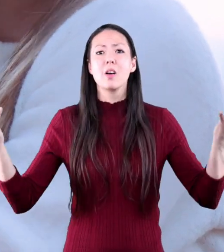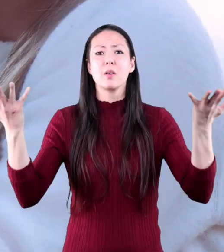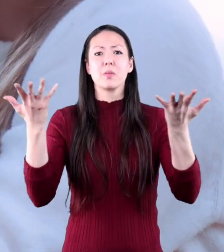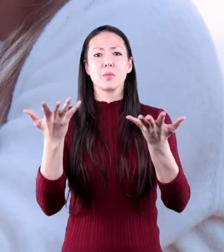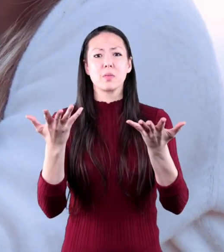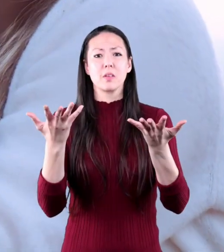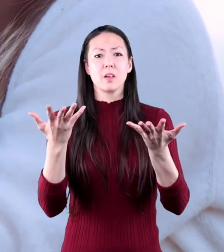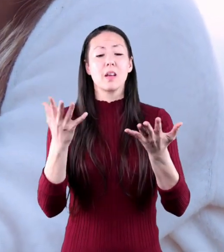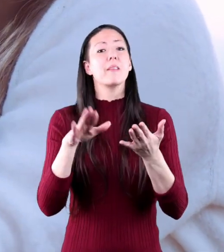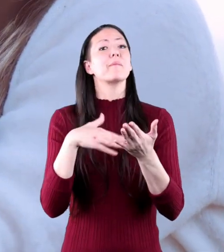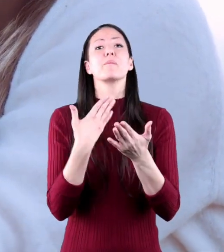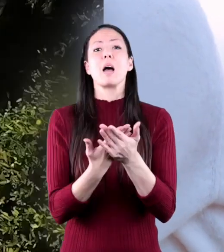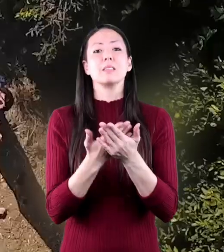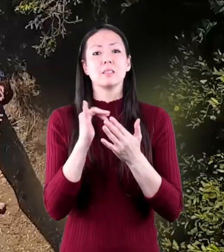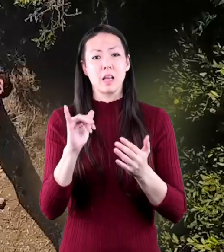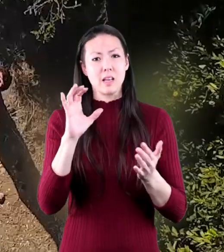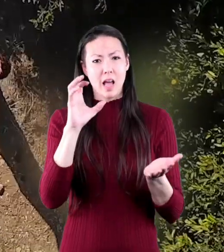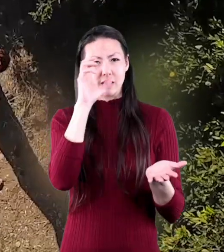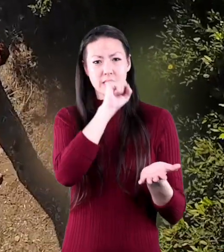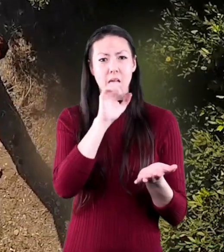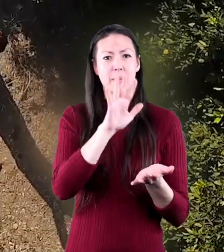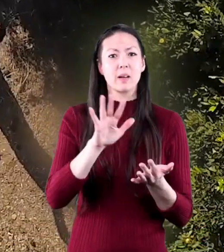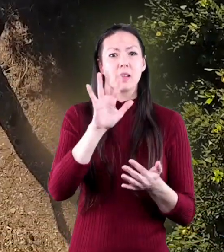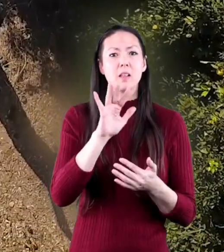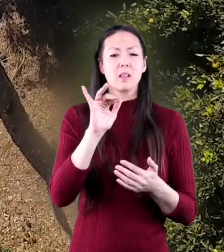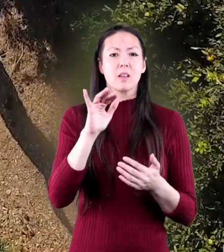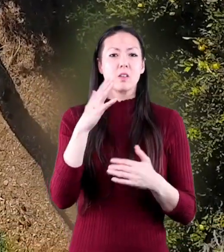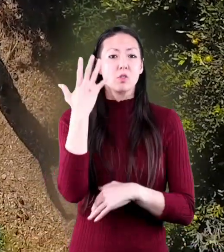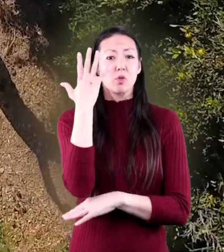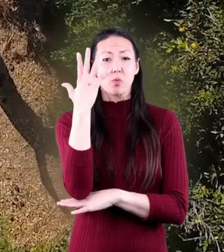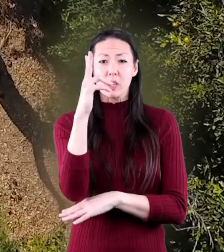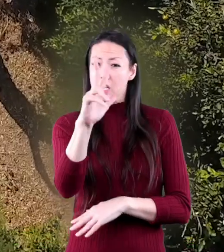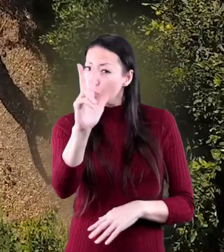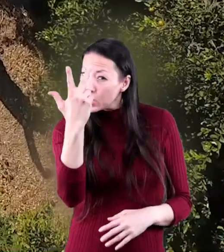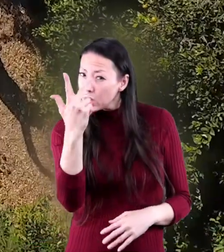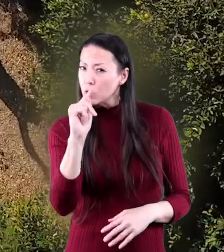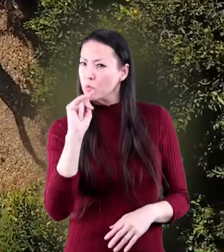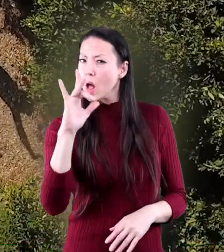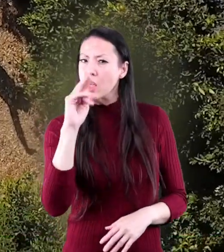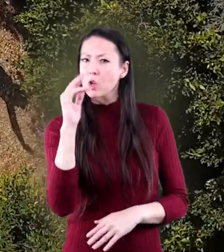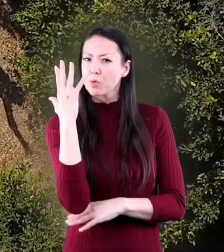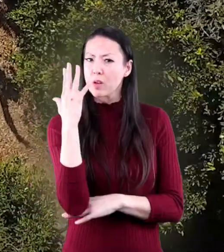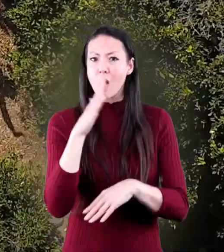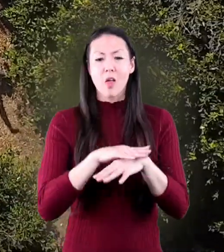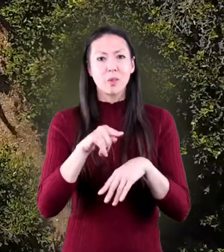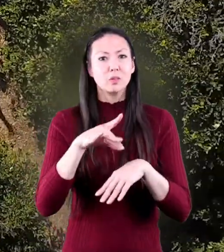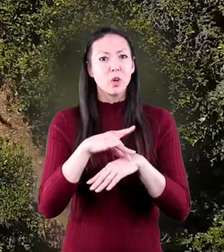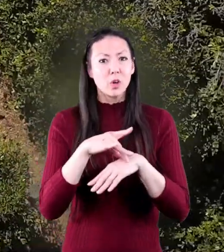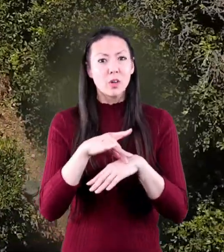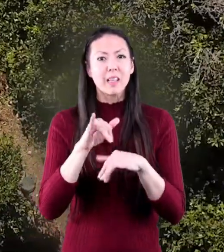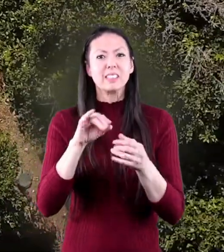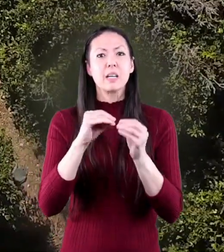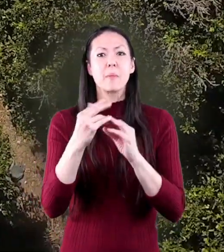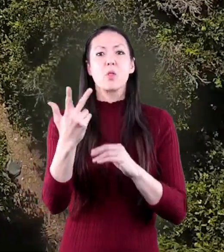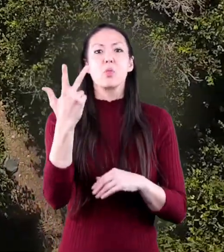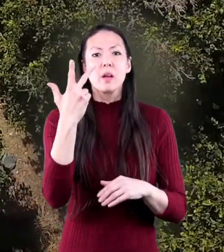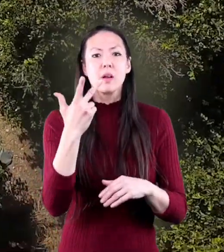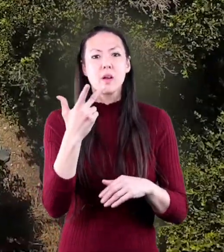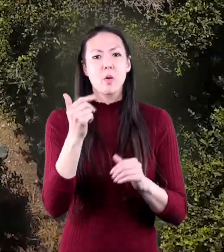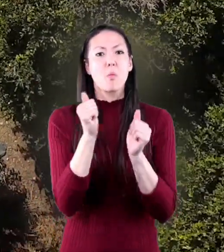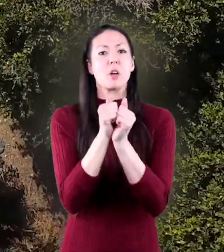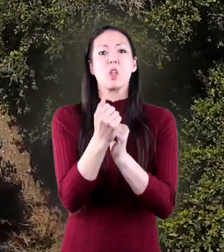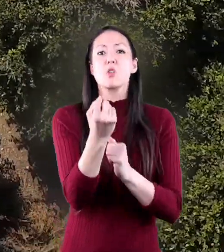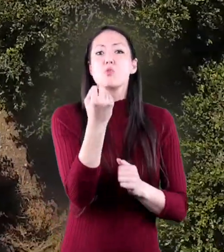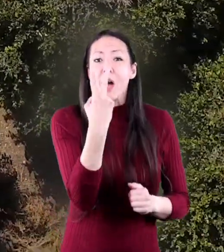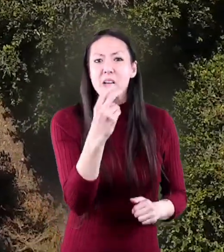trees all around us. In fact, according to some estimates, there are an astonishing three trillion trees on Earth. That's the